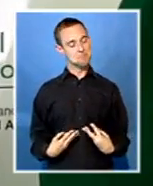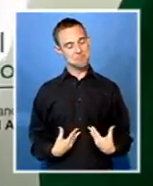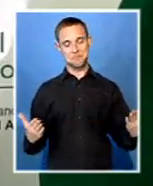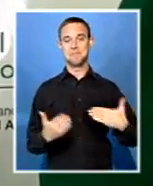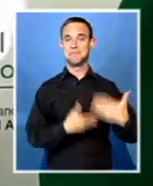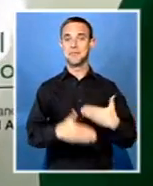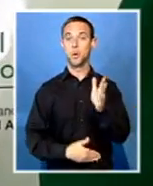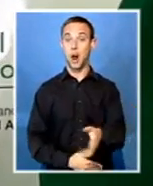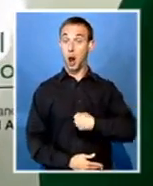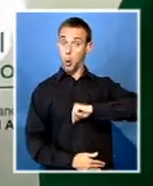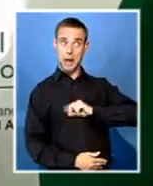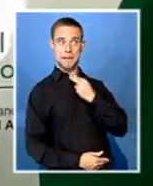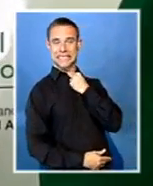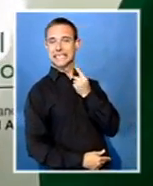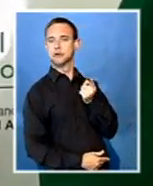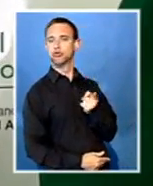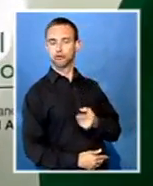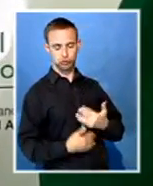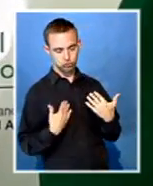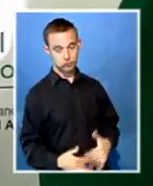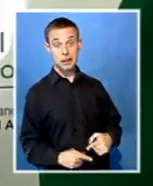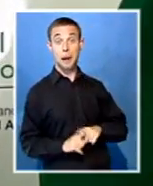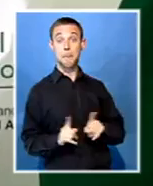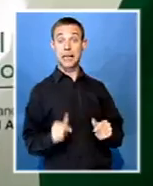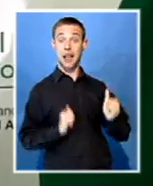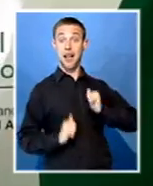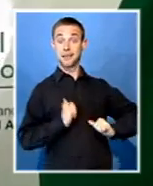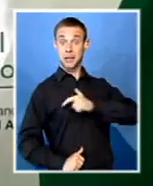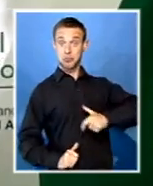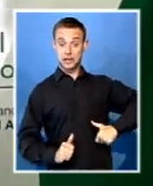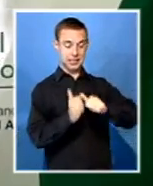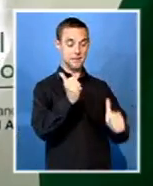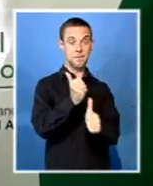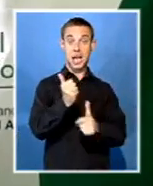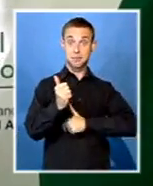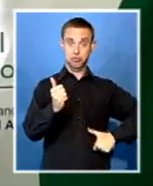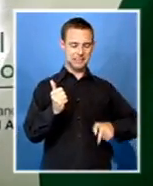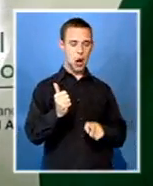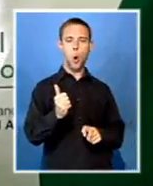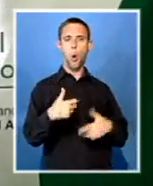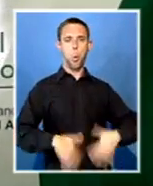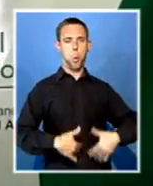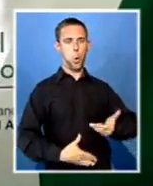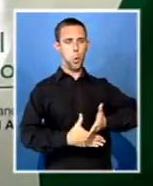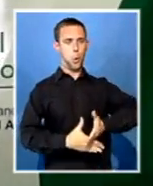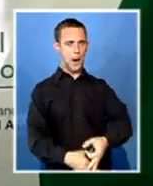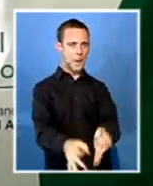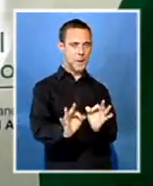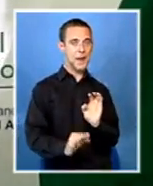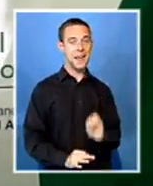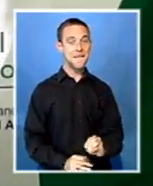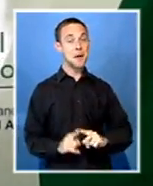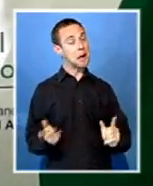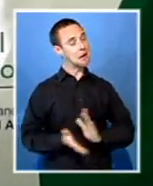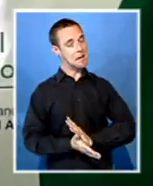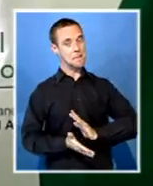him, but also in his absence, the acting president and the vice president has done a wonderful job. So we look forward